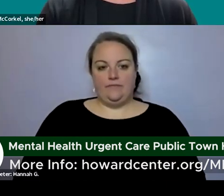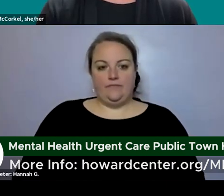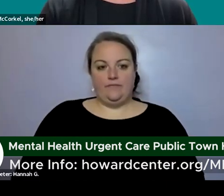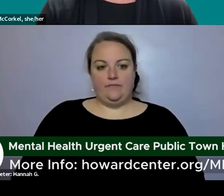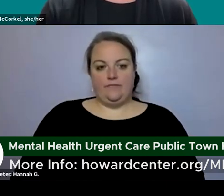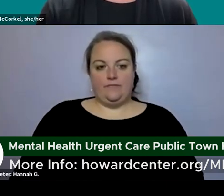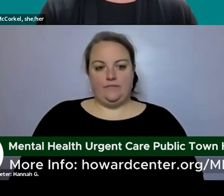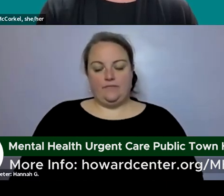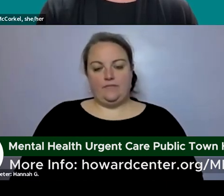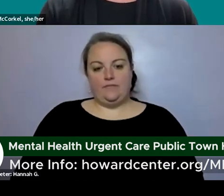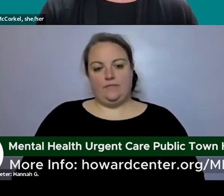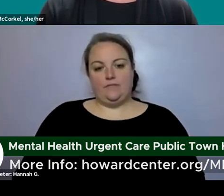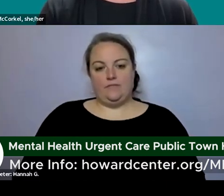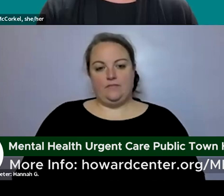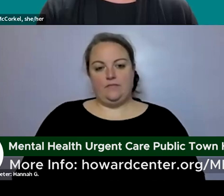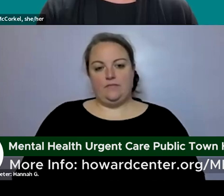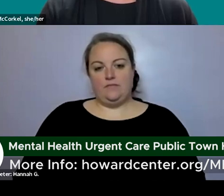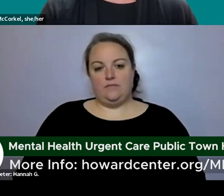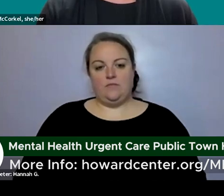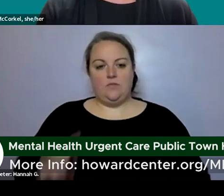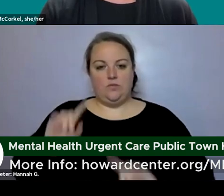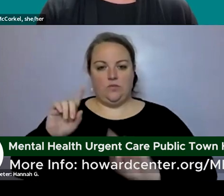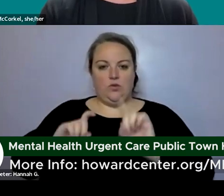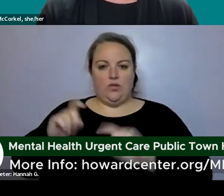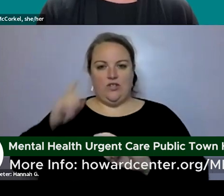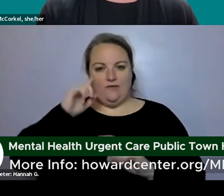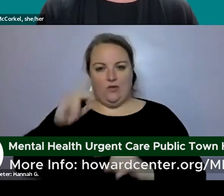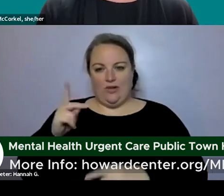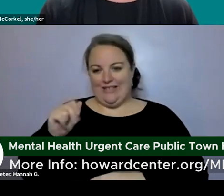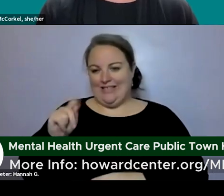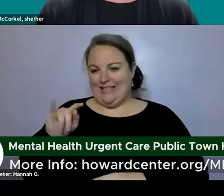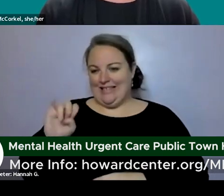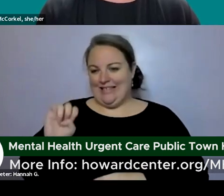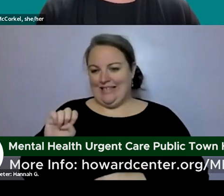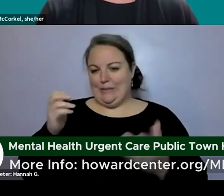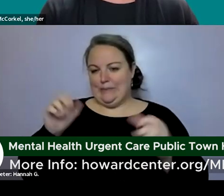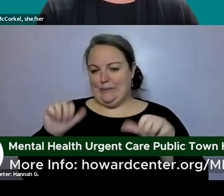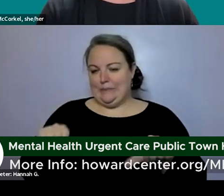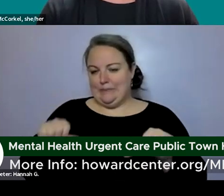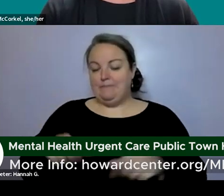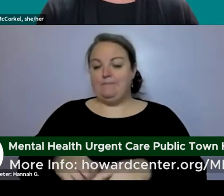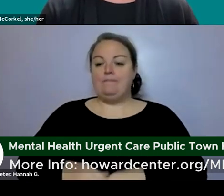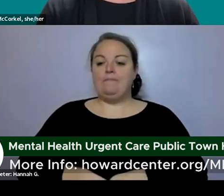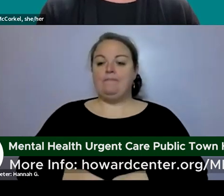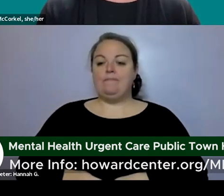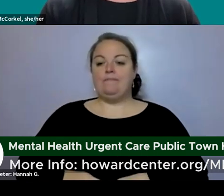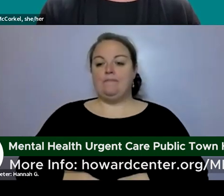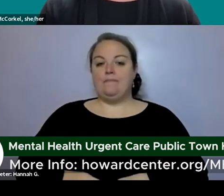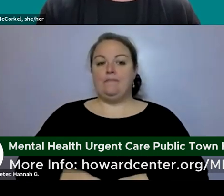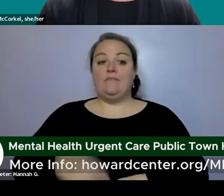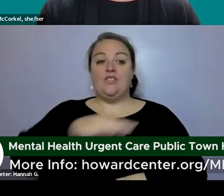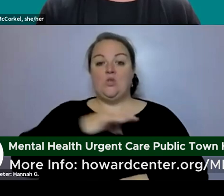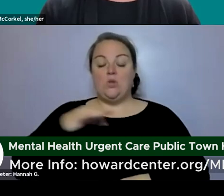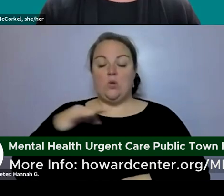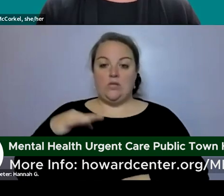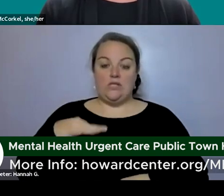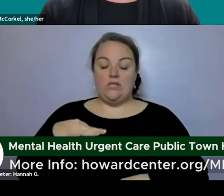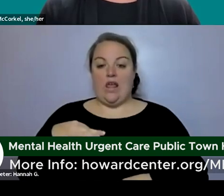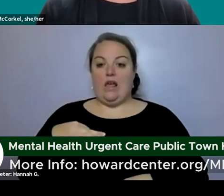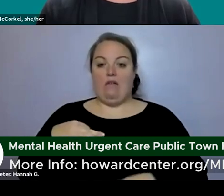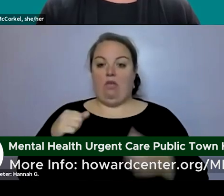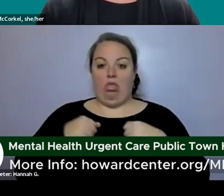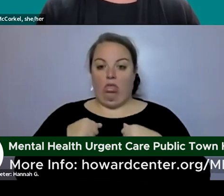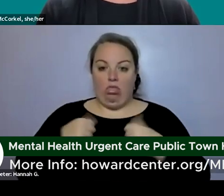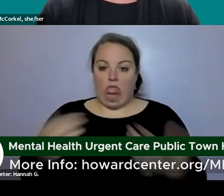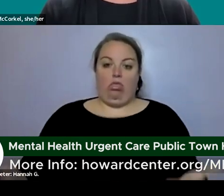um great and this question might be for you katie um in consideration of staff burnout and peer support